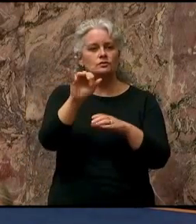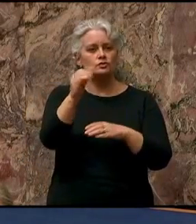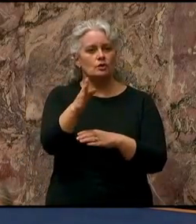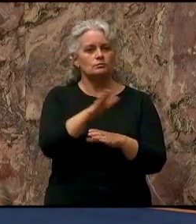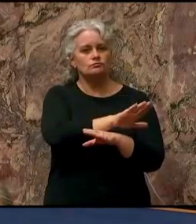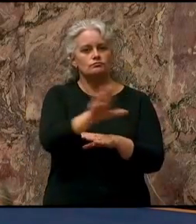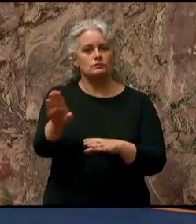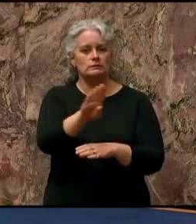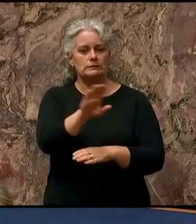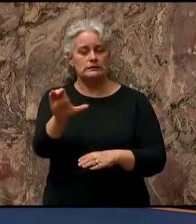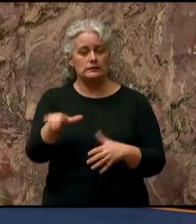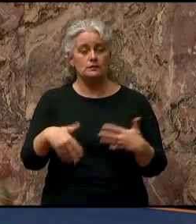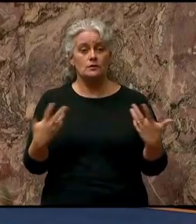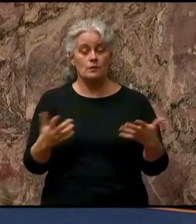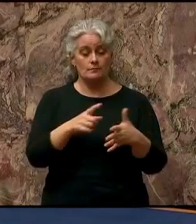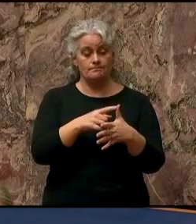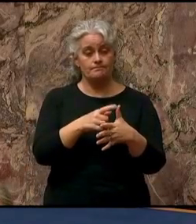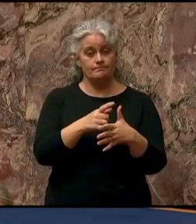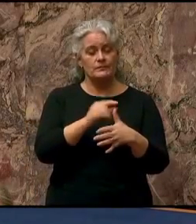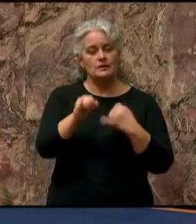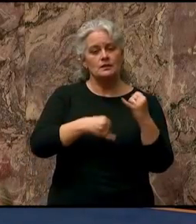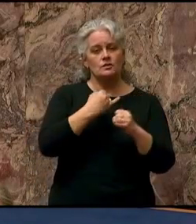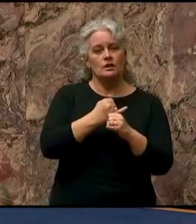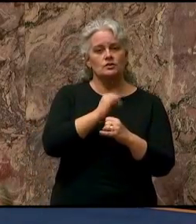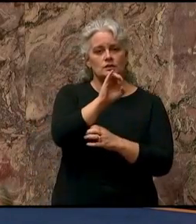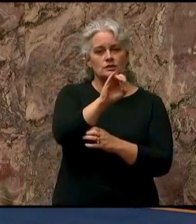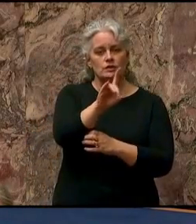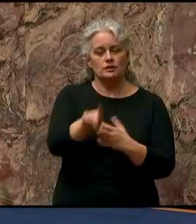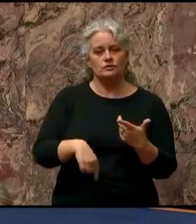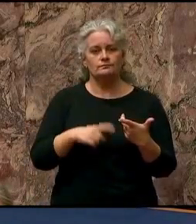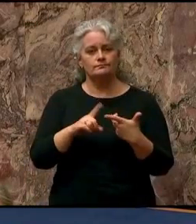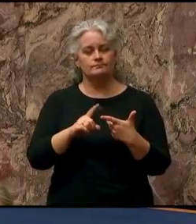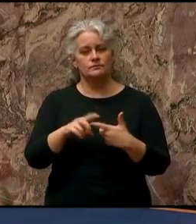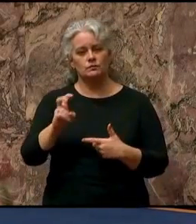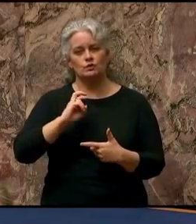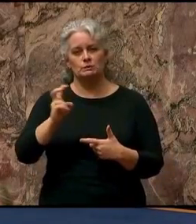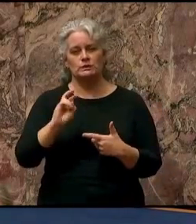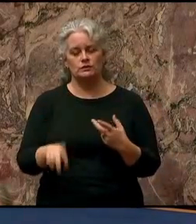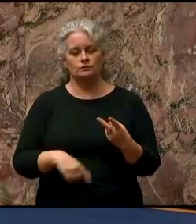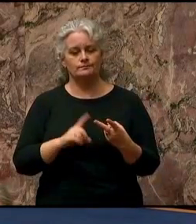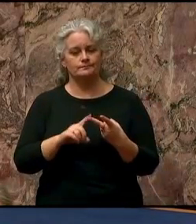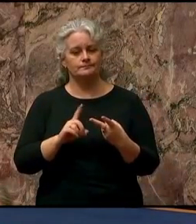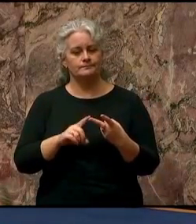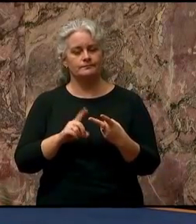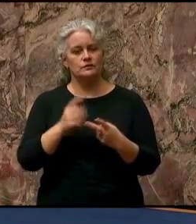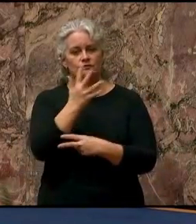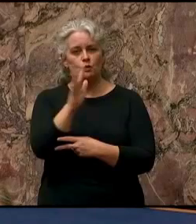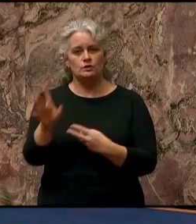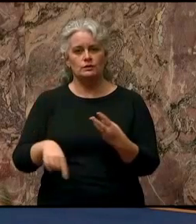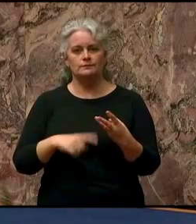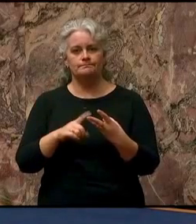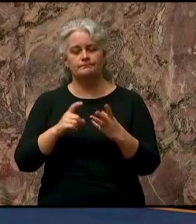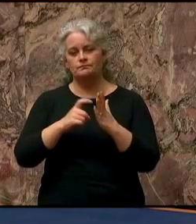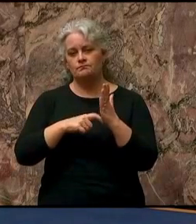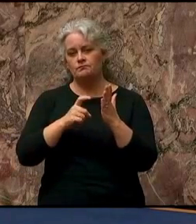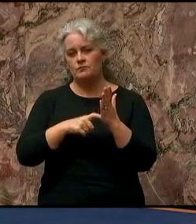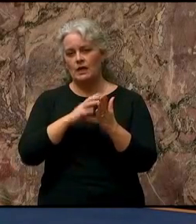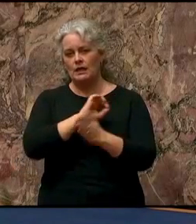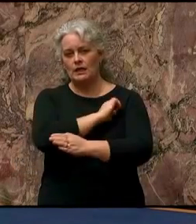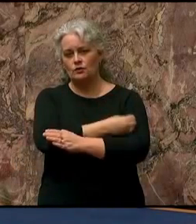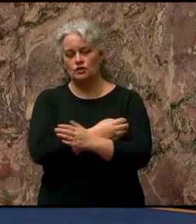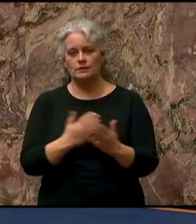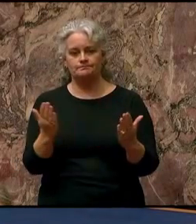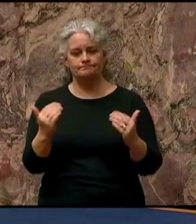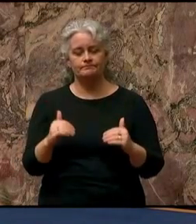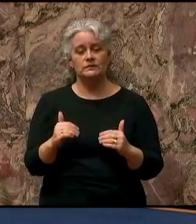They are international education, transportation, forestry, mining and energy,